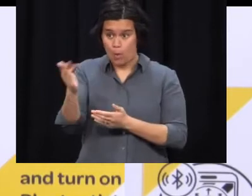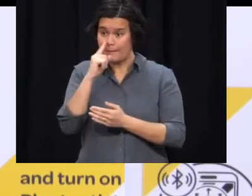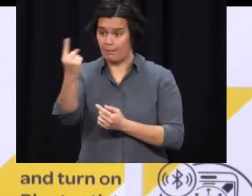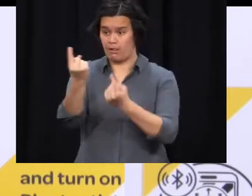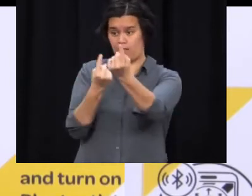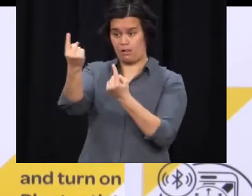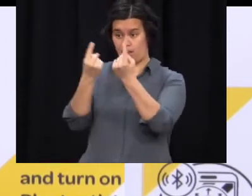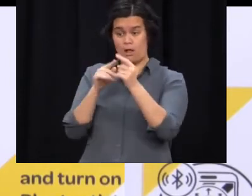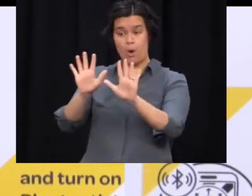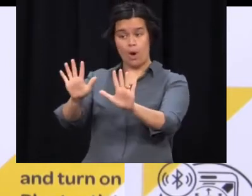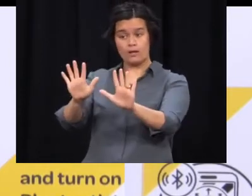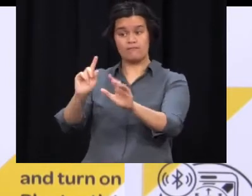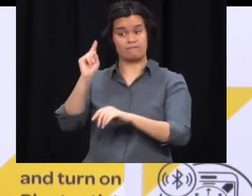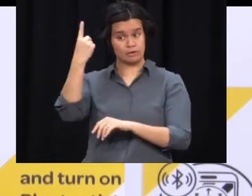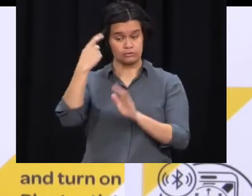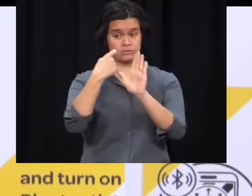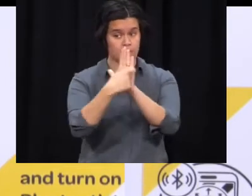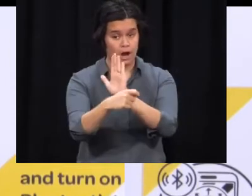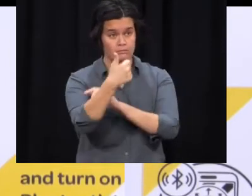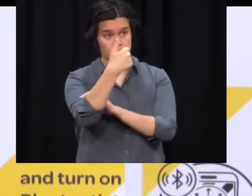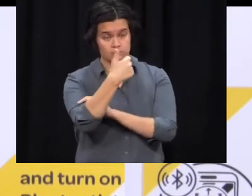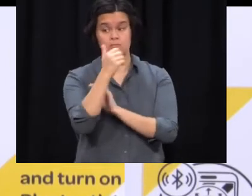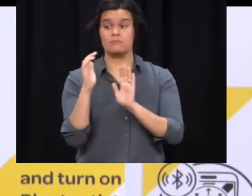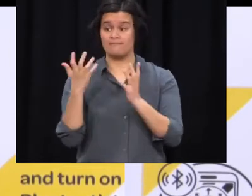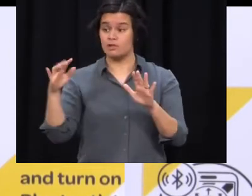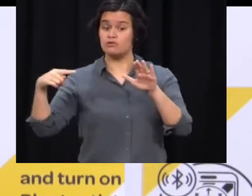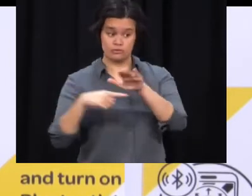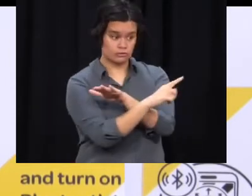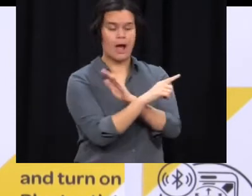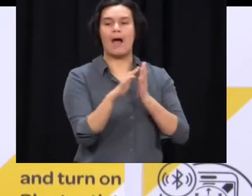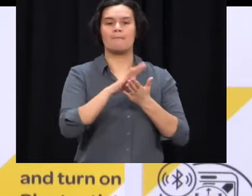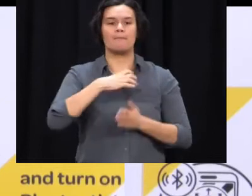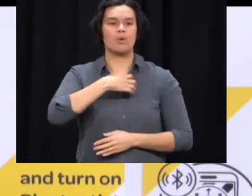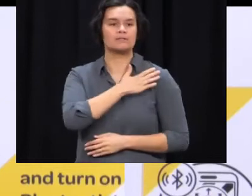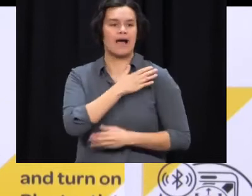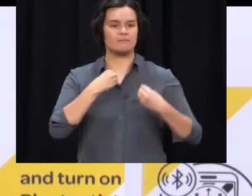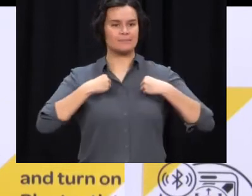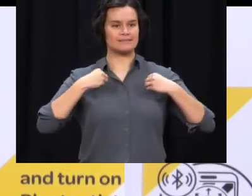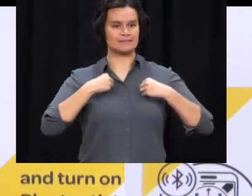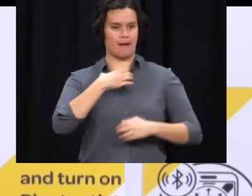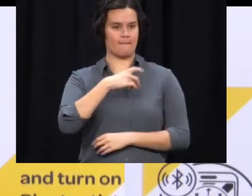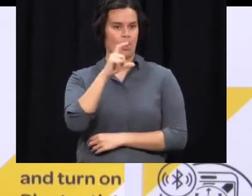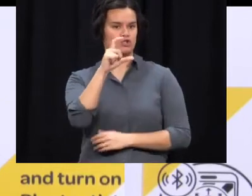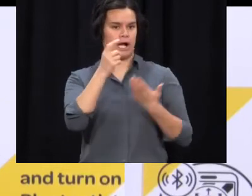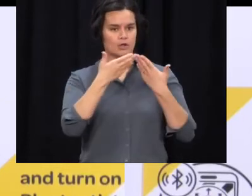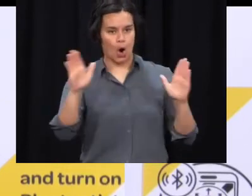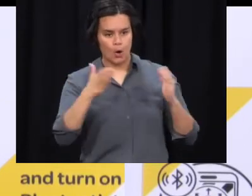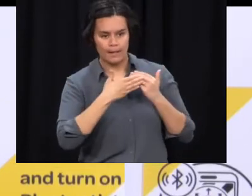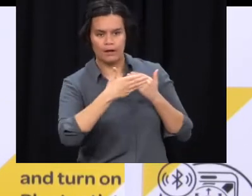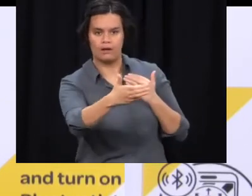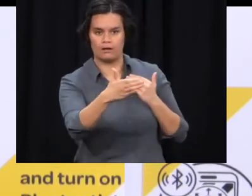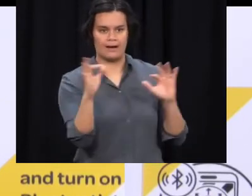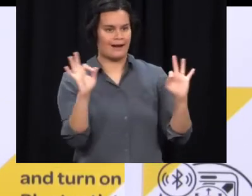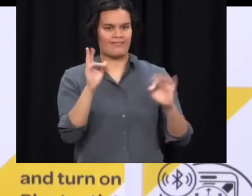message to everybody is where businesses are enforcing a legal requirement, don't take that out on the businesses if you're